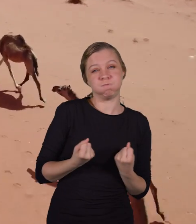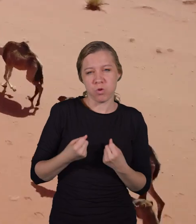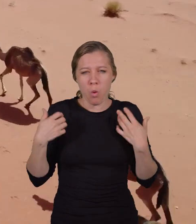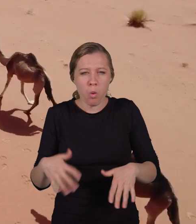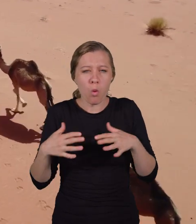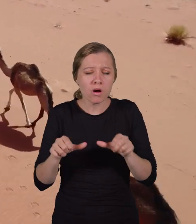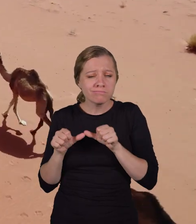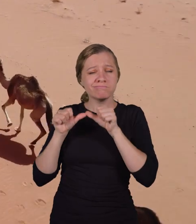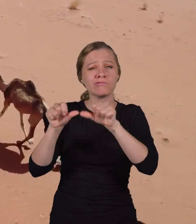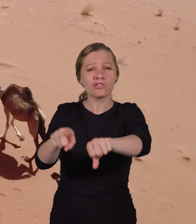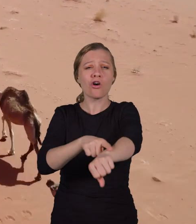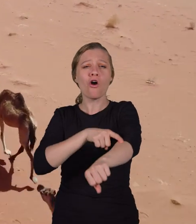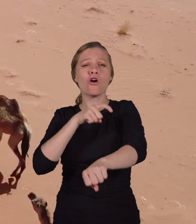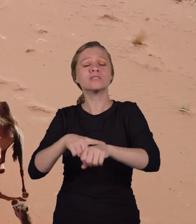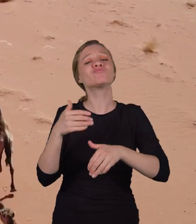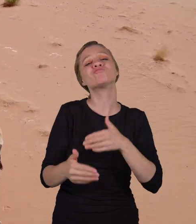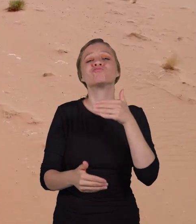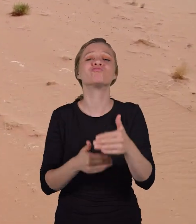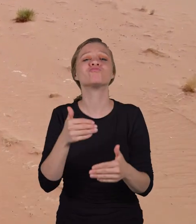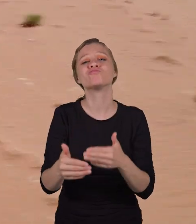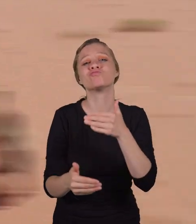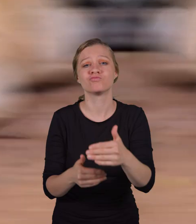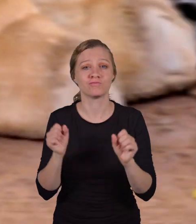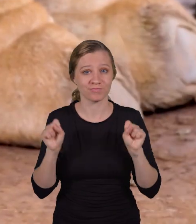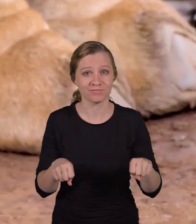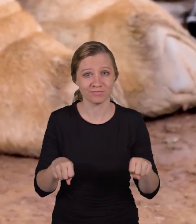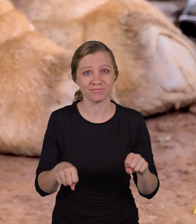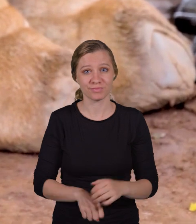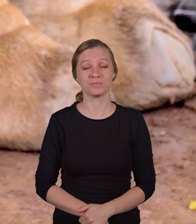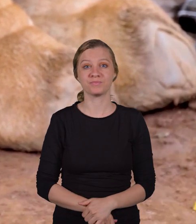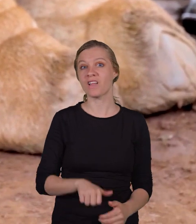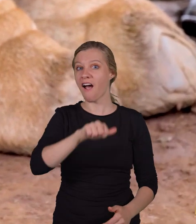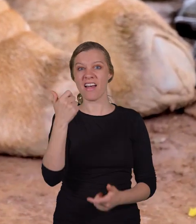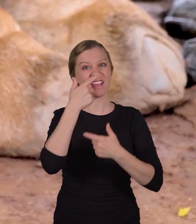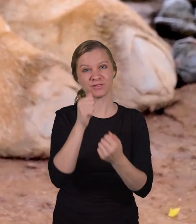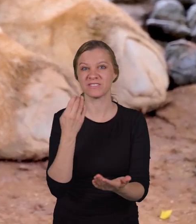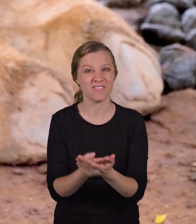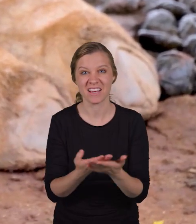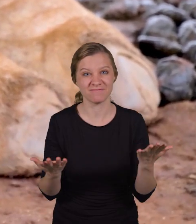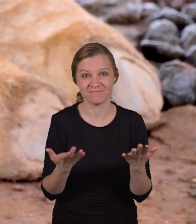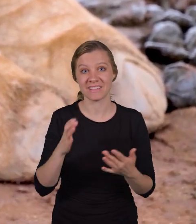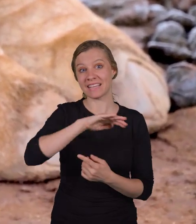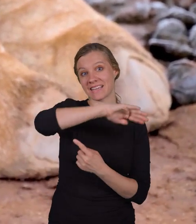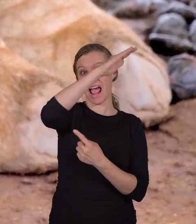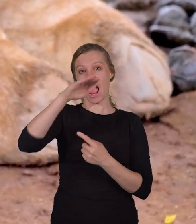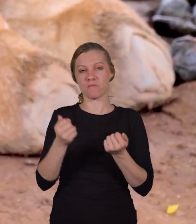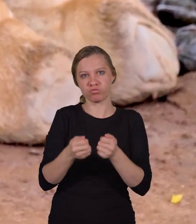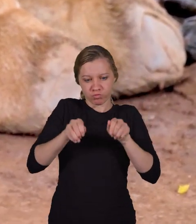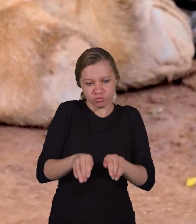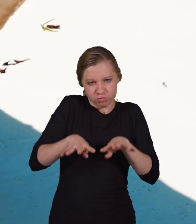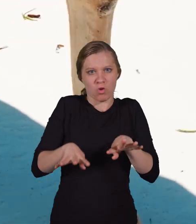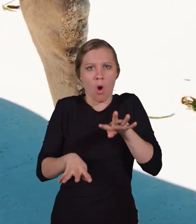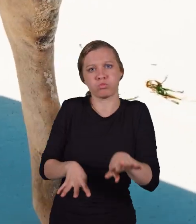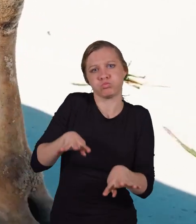amazing ability keeps them hydrated for long periods. Another interesting fact is that camels have wide padded